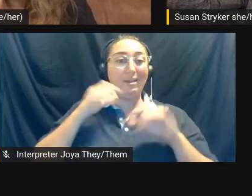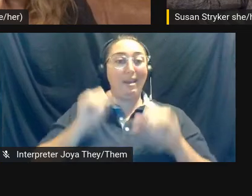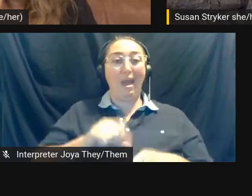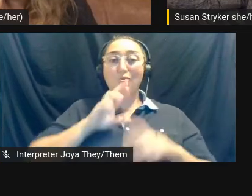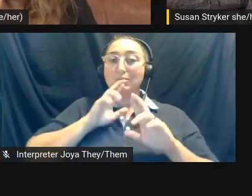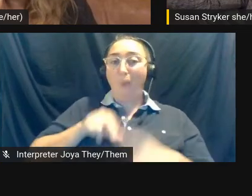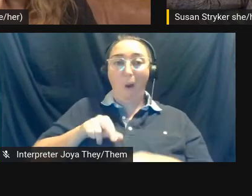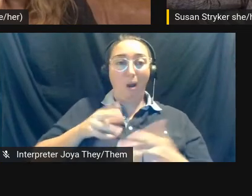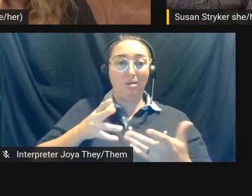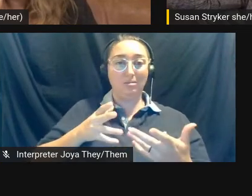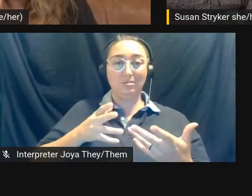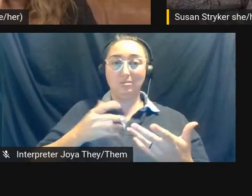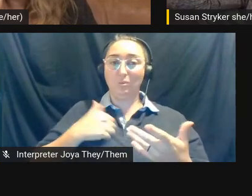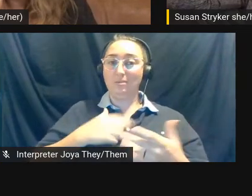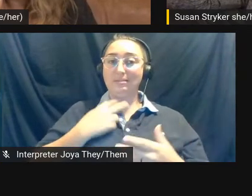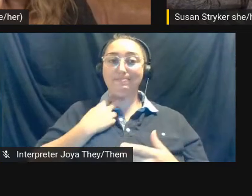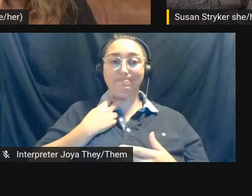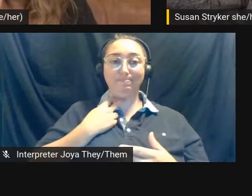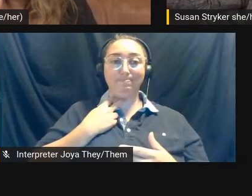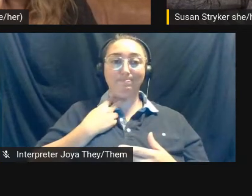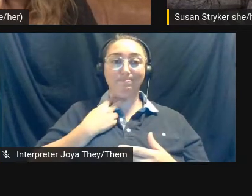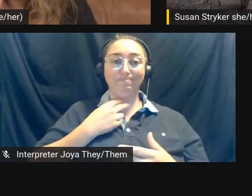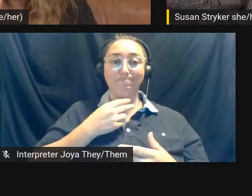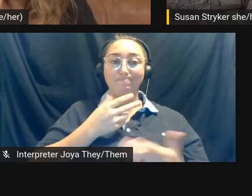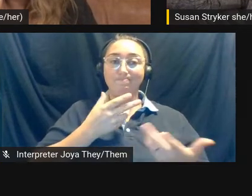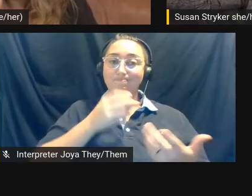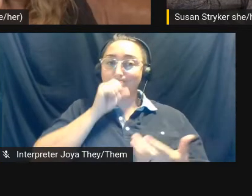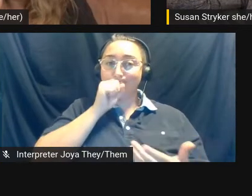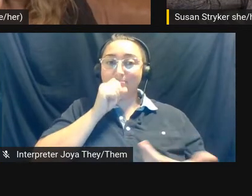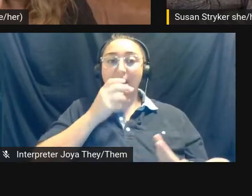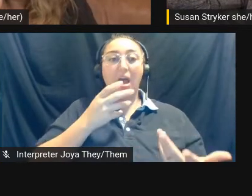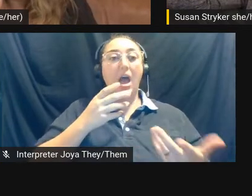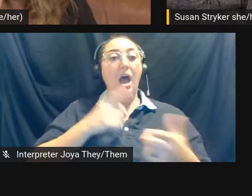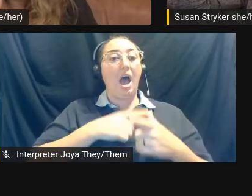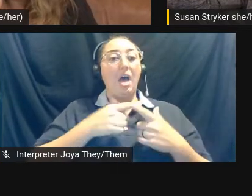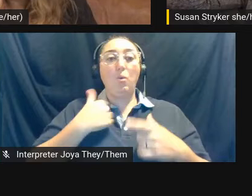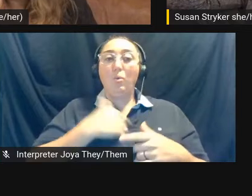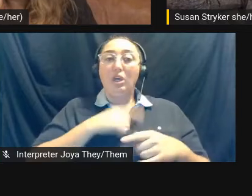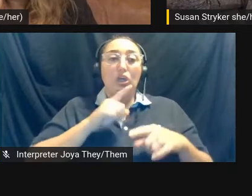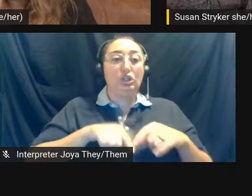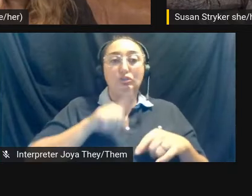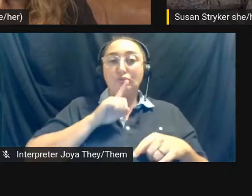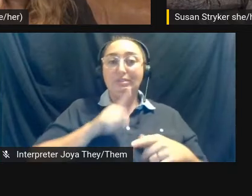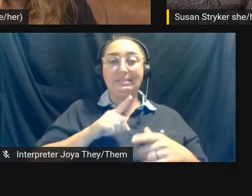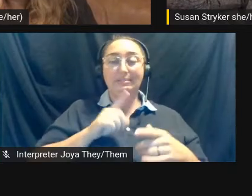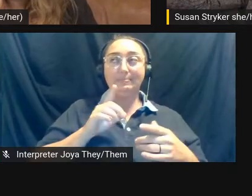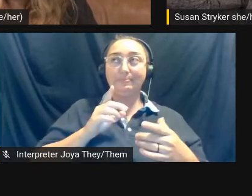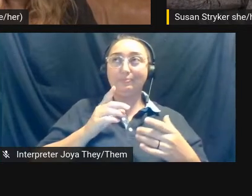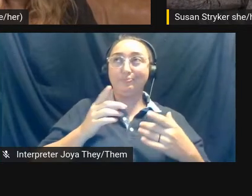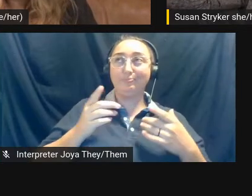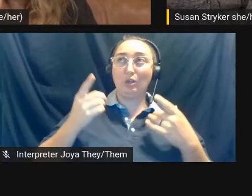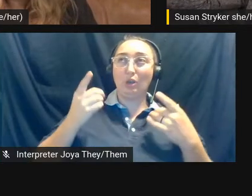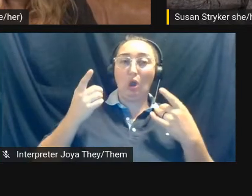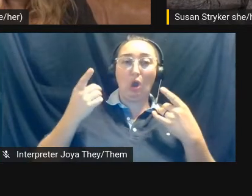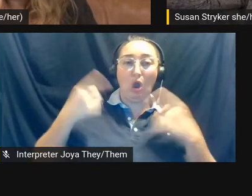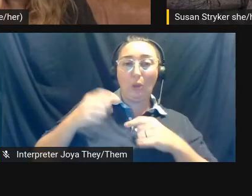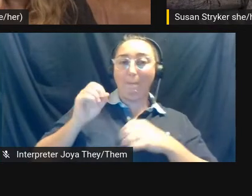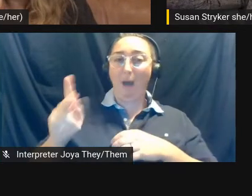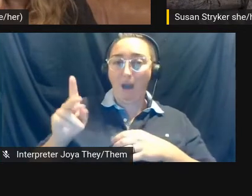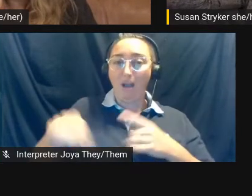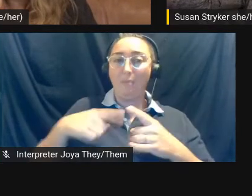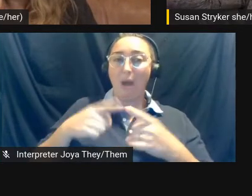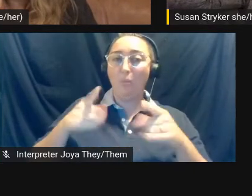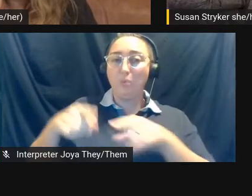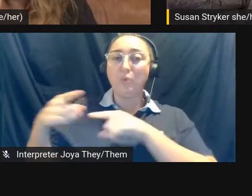respond, um, and, and counter what was, uh, being portrayed for trans people. And I think, um,